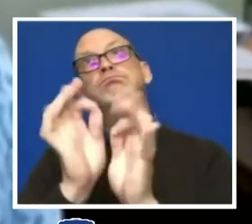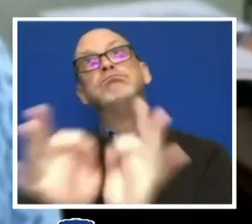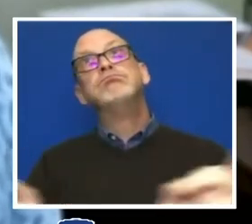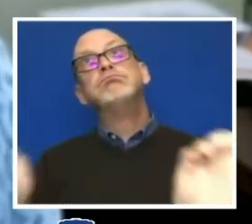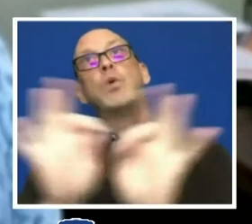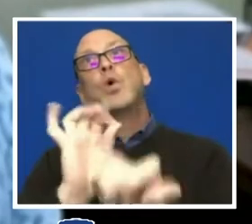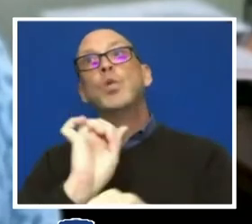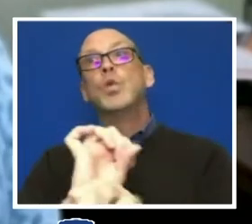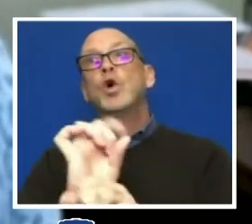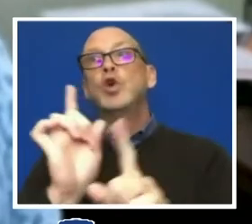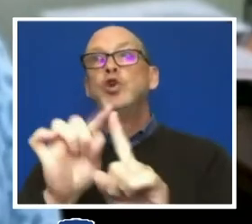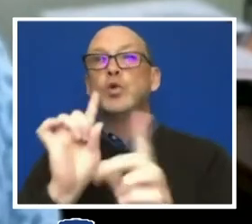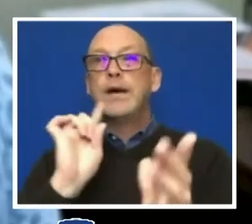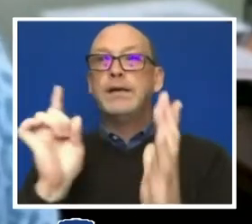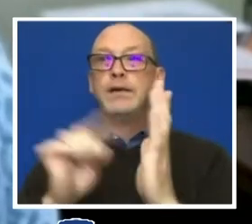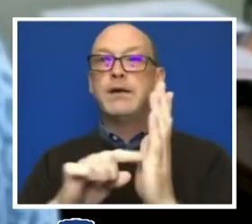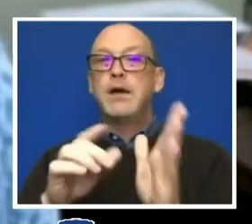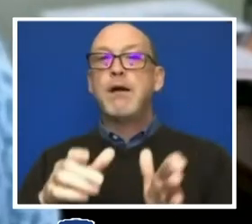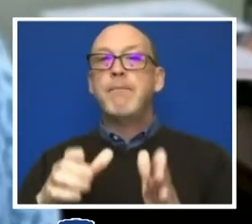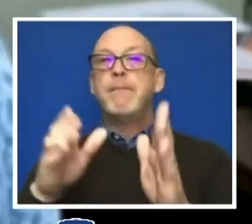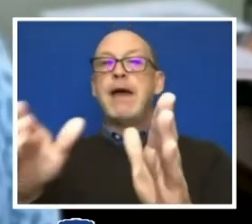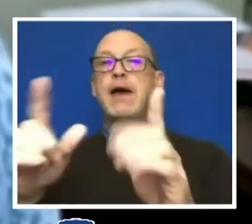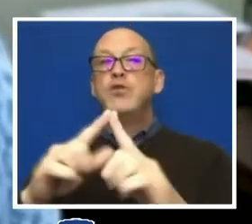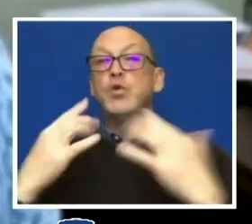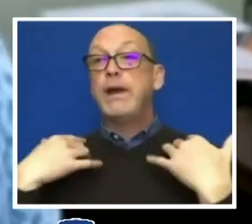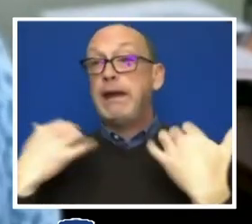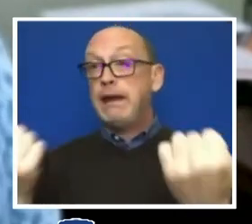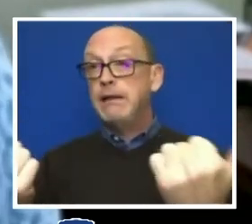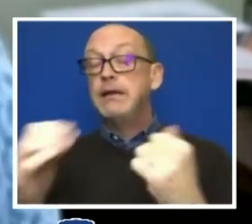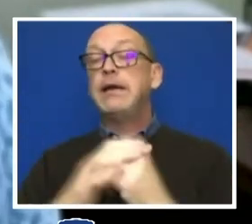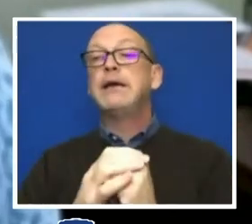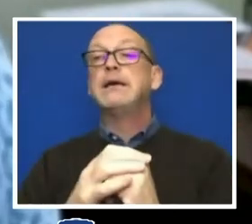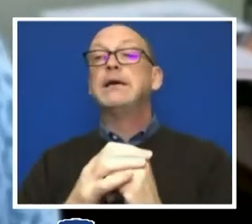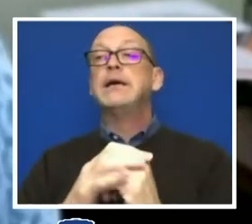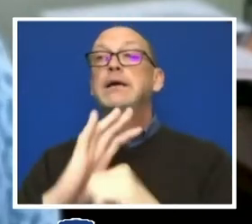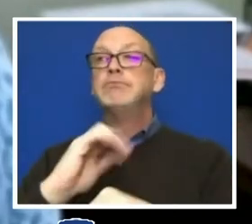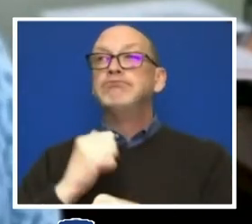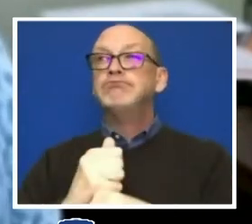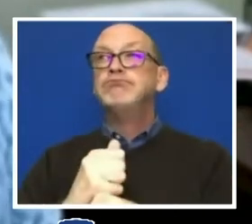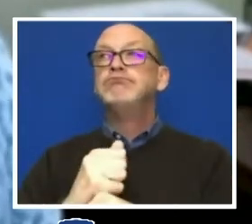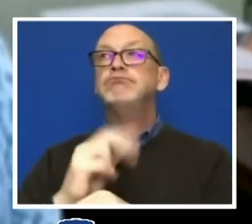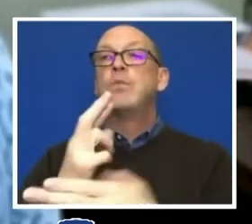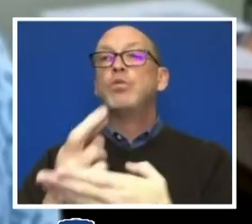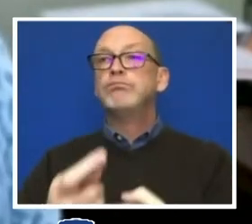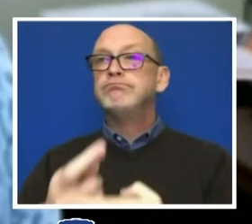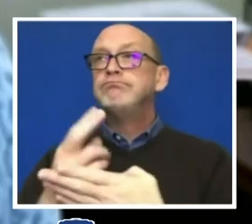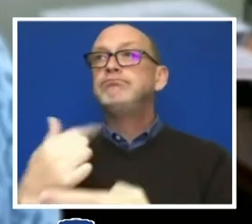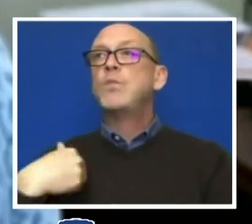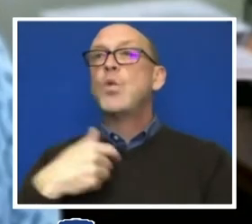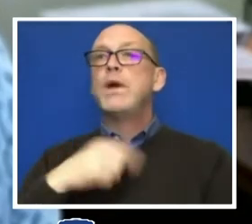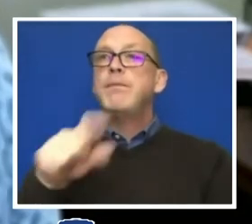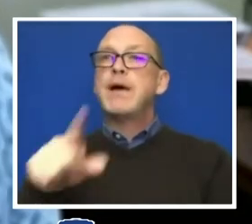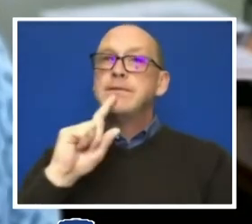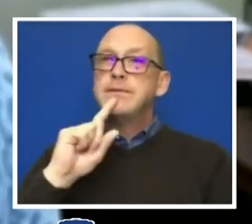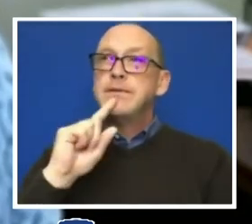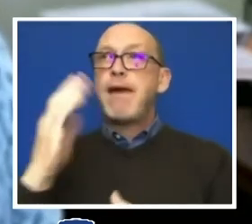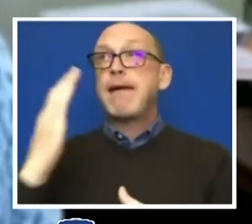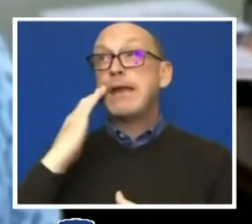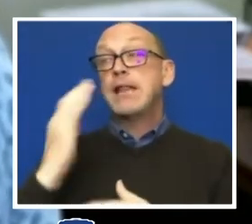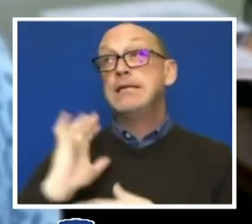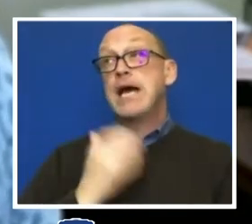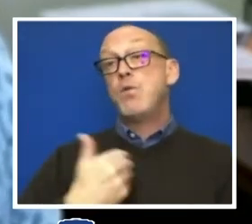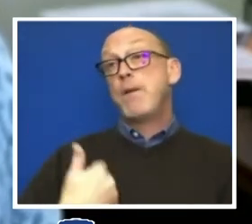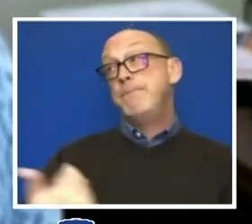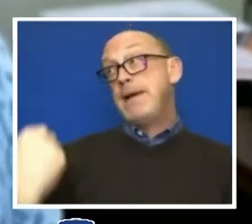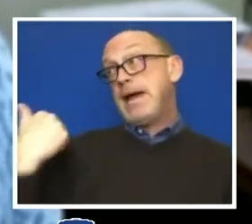order to identify a pathway toward healing, restoration, and rehabilitation, we must acknowledge where we have been and where we